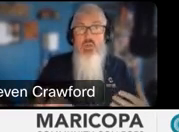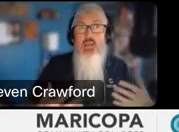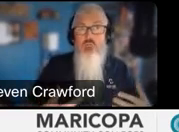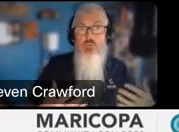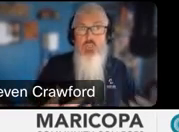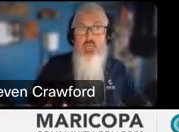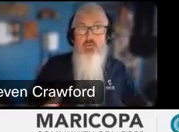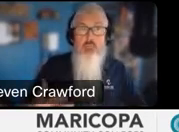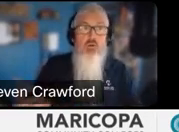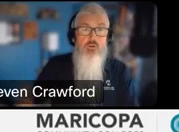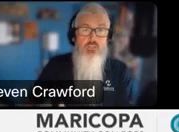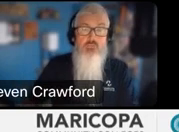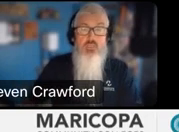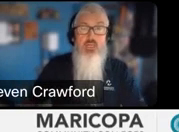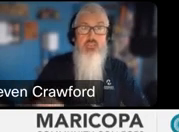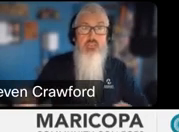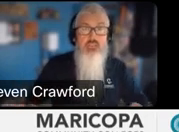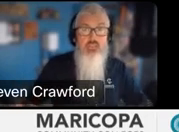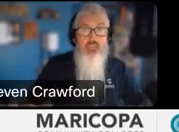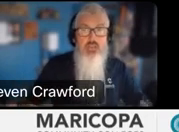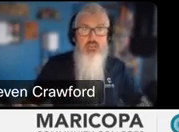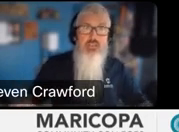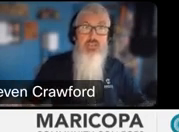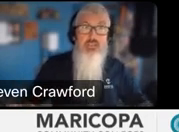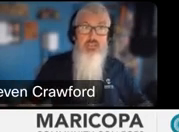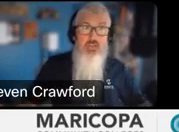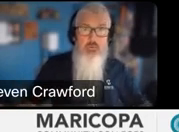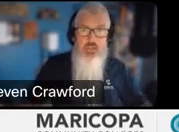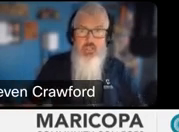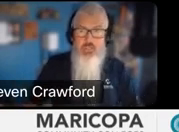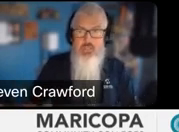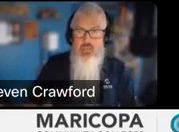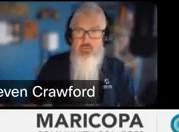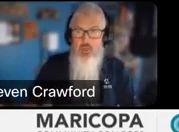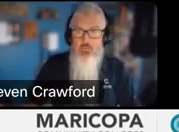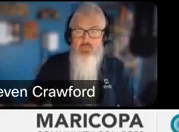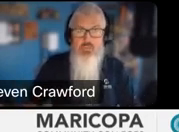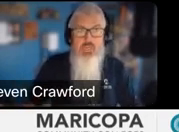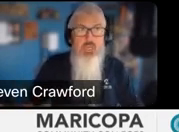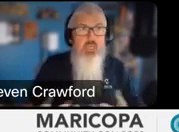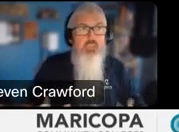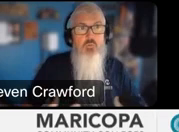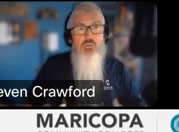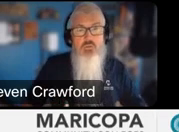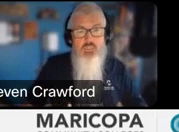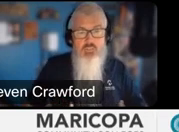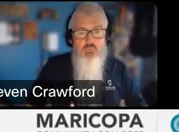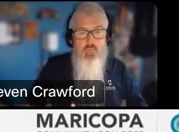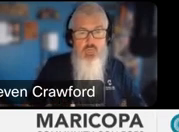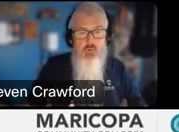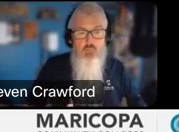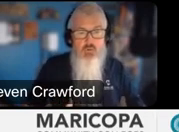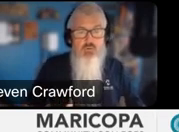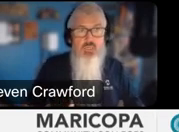we have to rely on our partners at those colleges to, to let us know and, and, and help us with that. It's 1 of the reasons